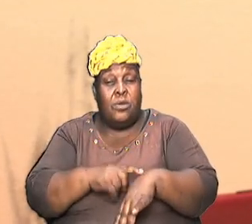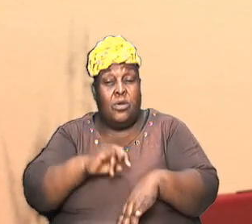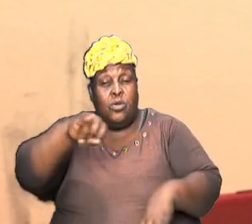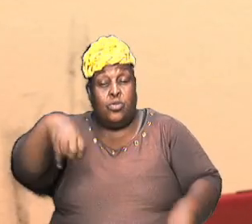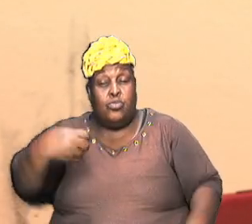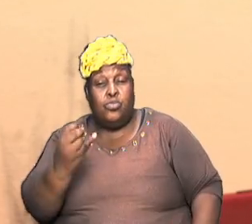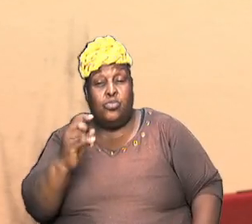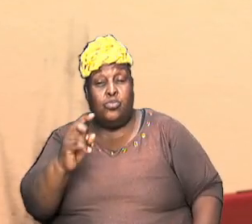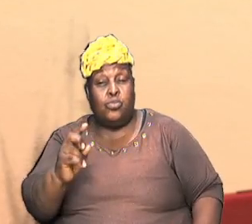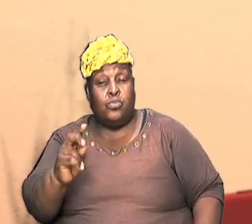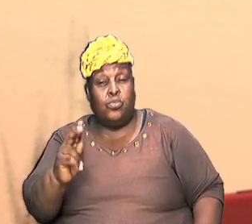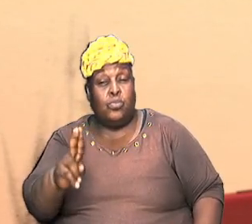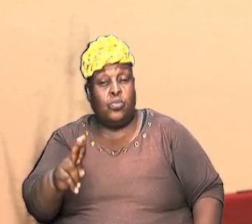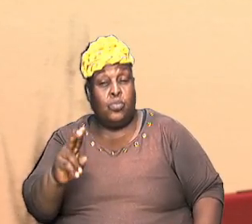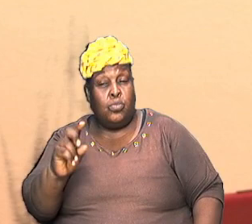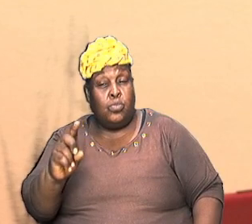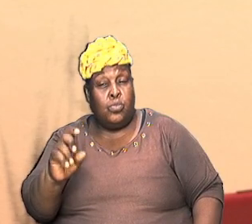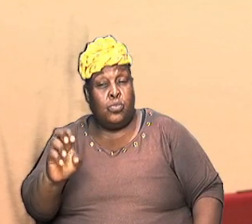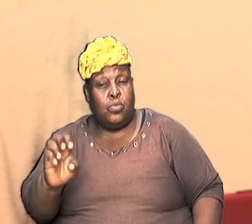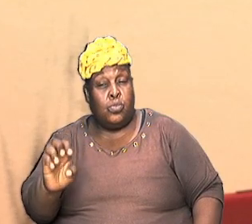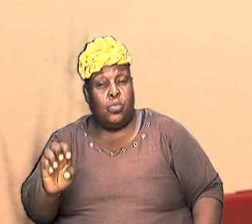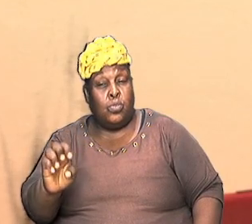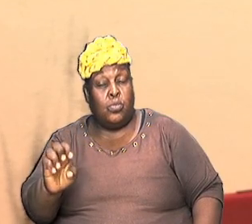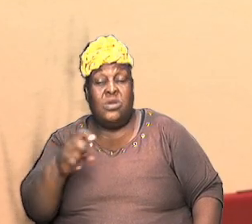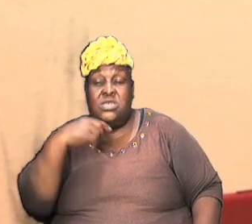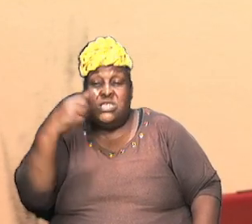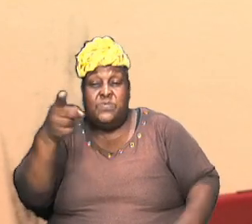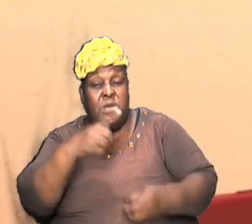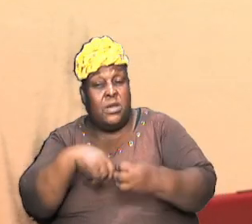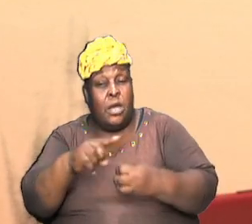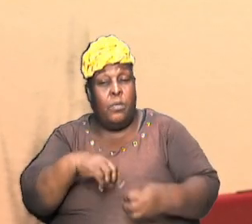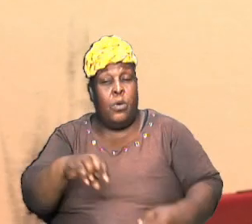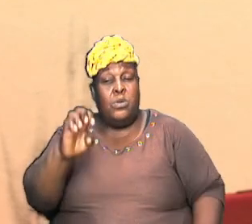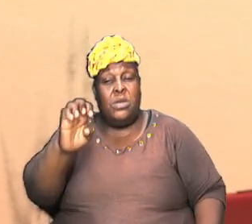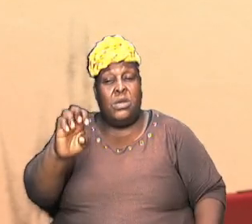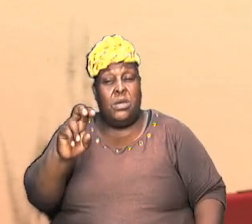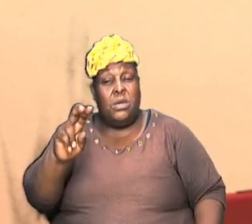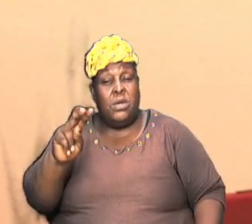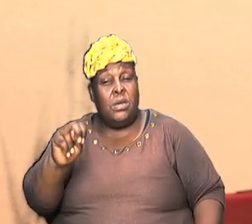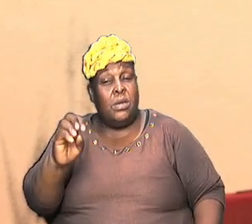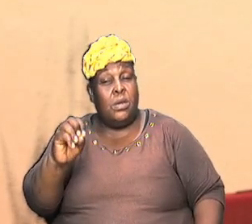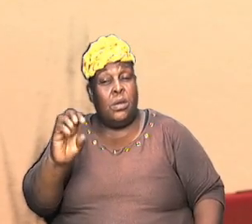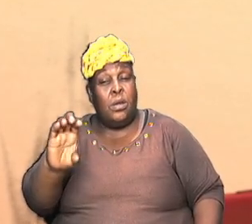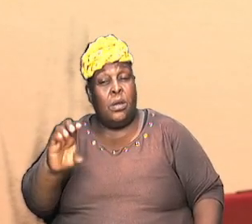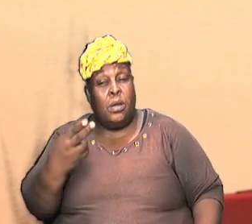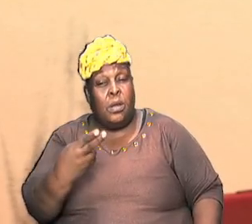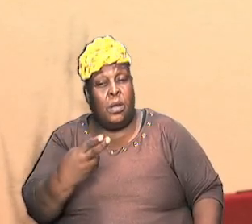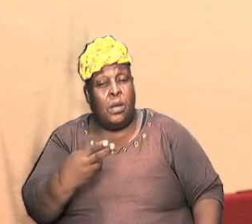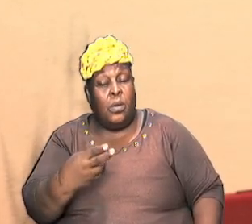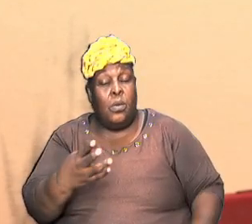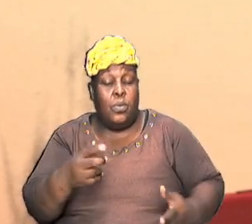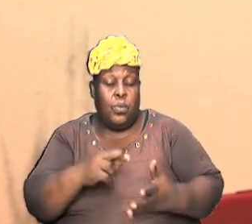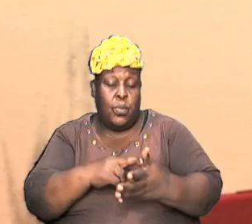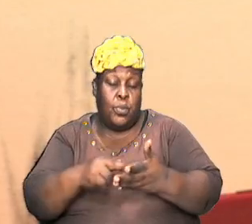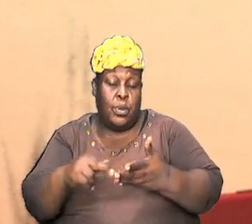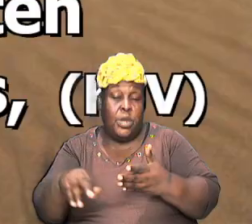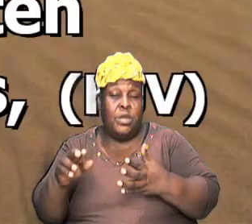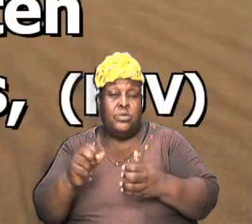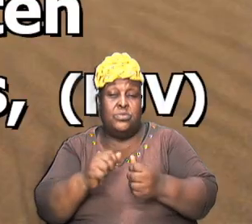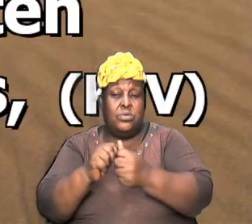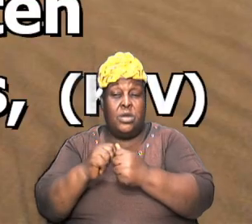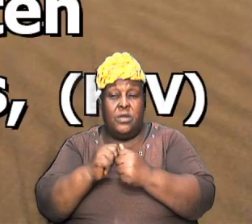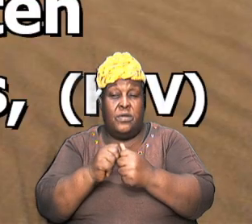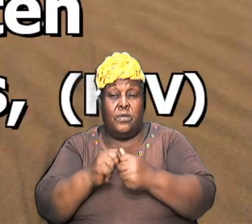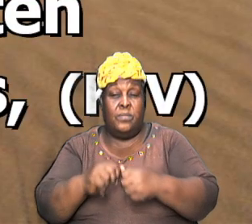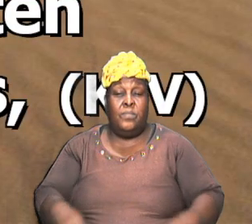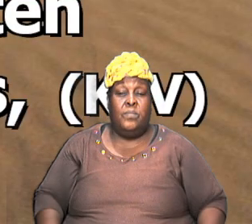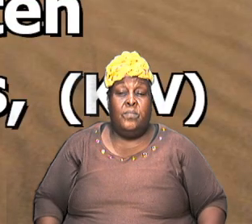to Enoch and I want us to read it together I want us to read it together so bring it up and let